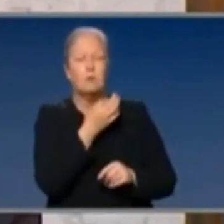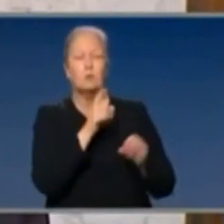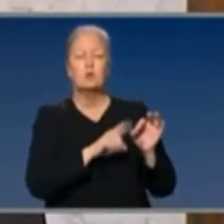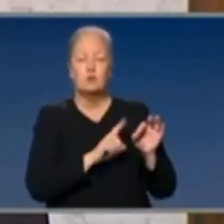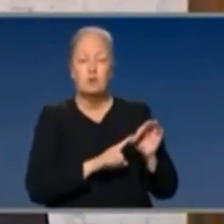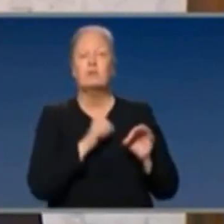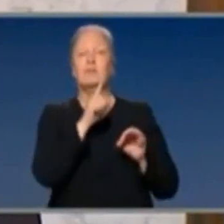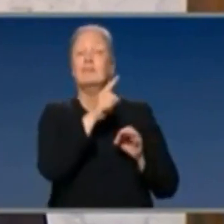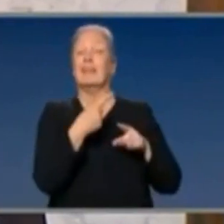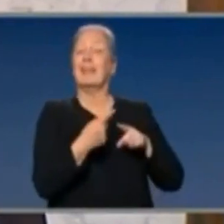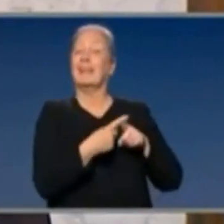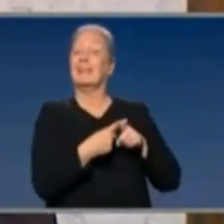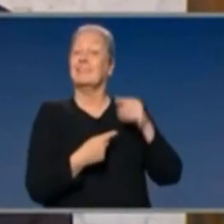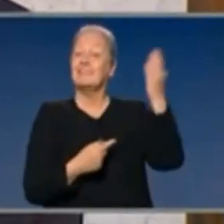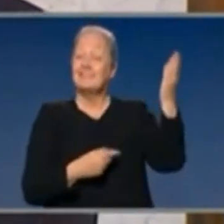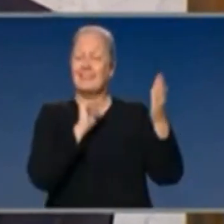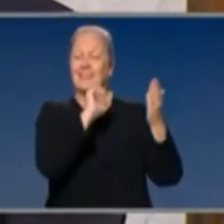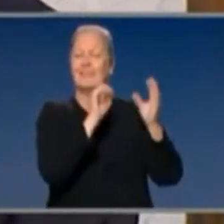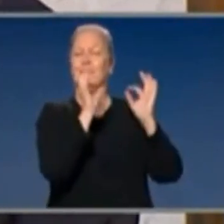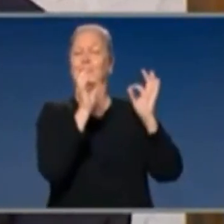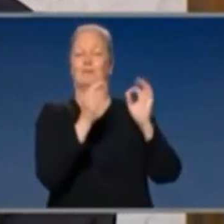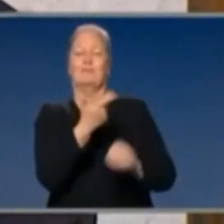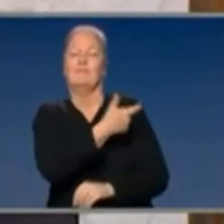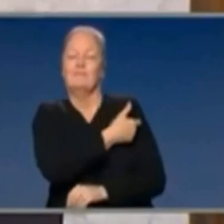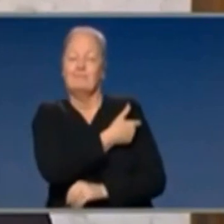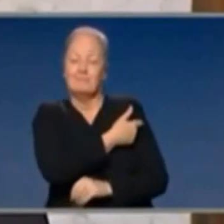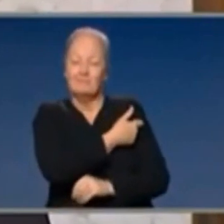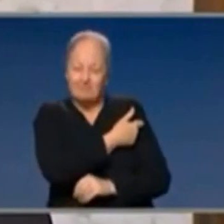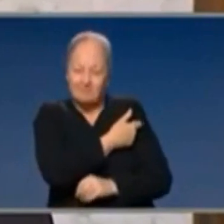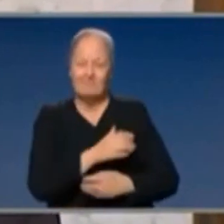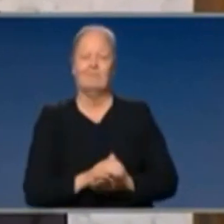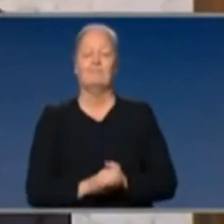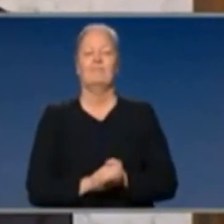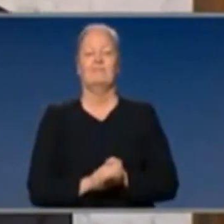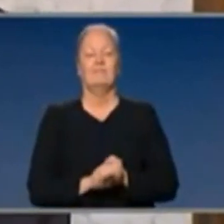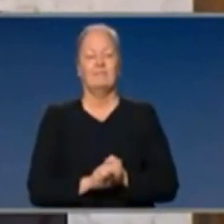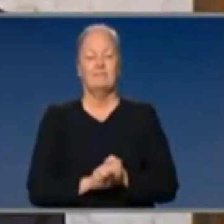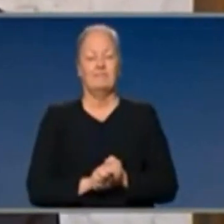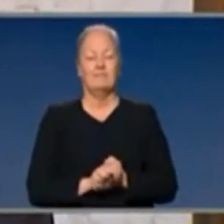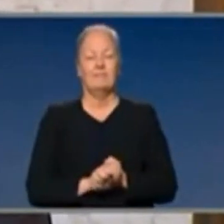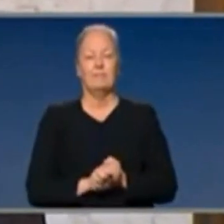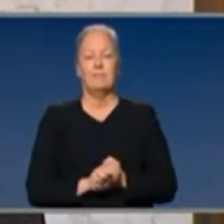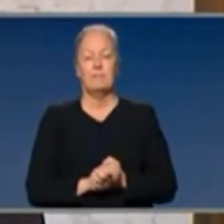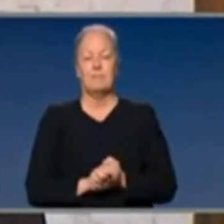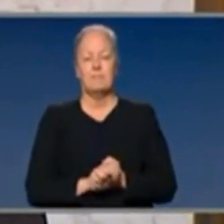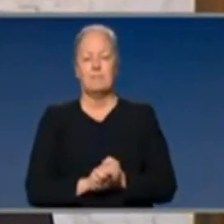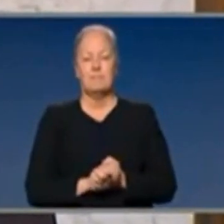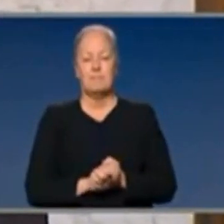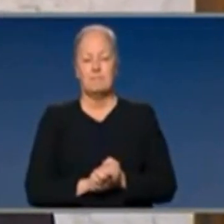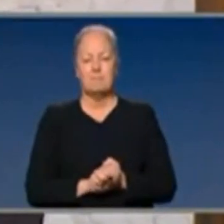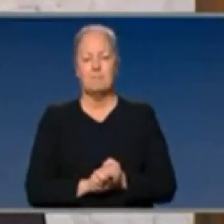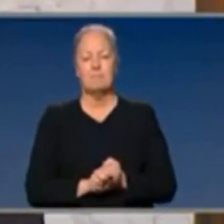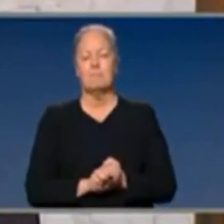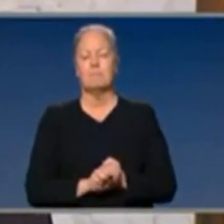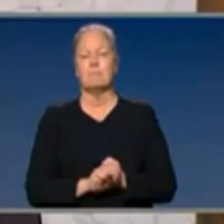University of Oxford vaccine, to be honest, does come from, I believe it was a 1970s fetal line cell